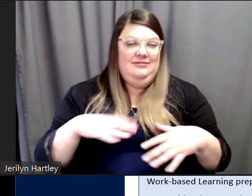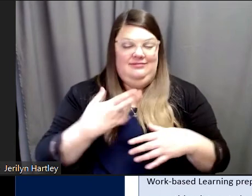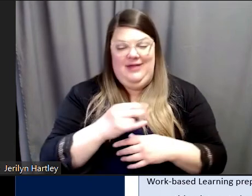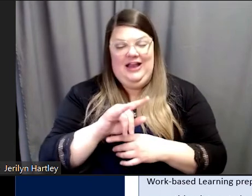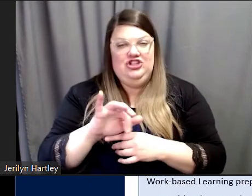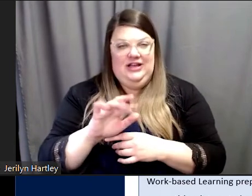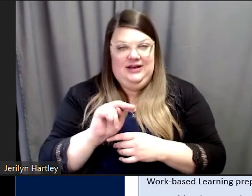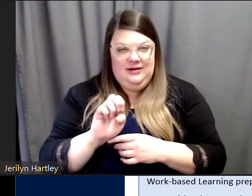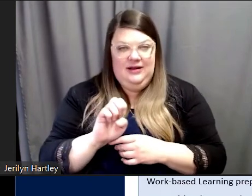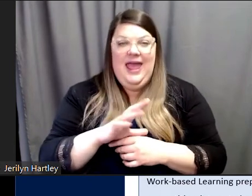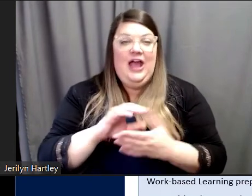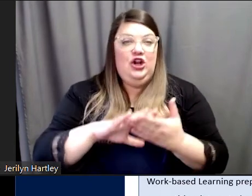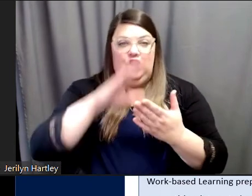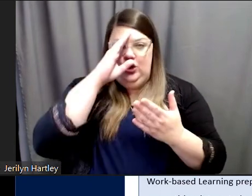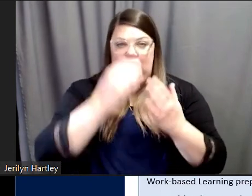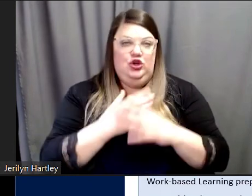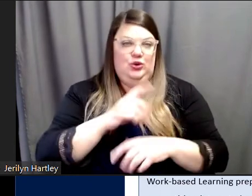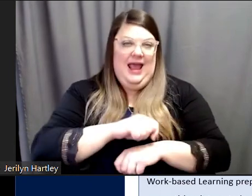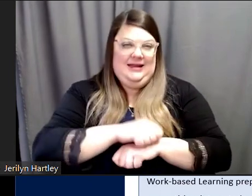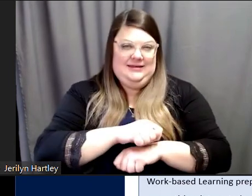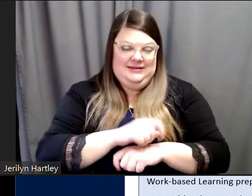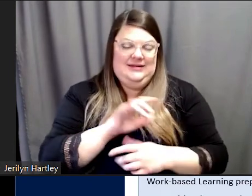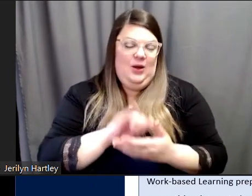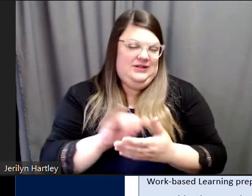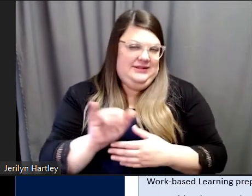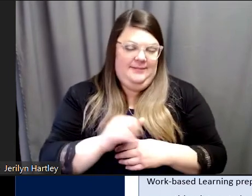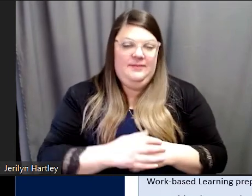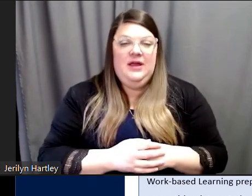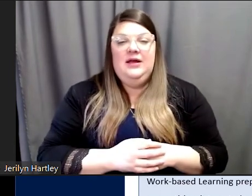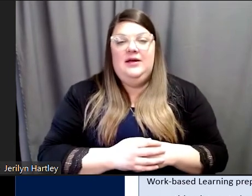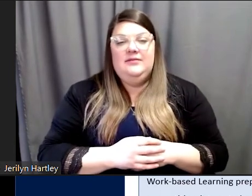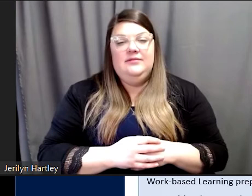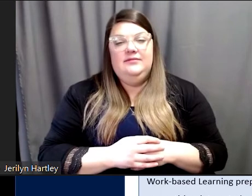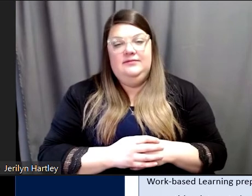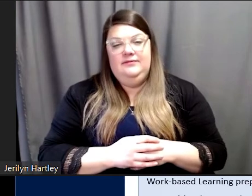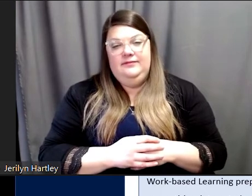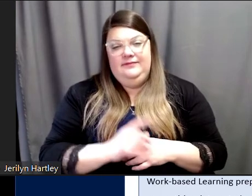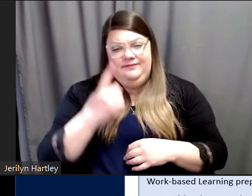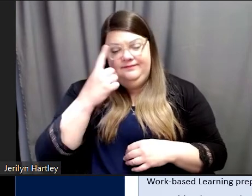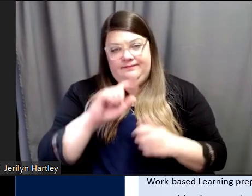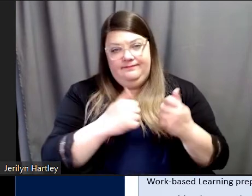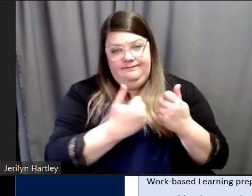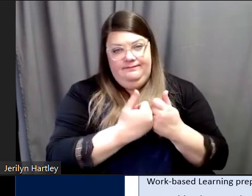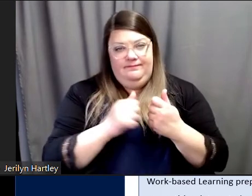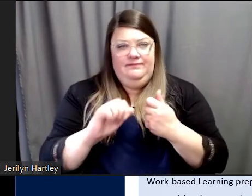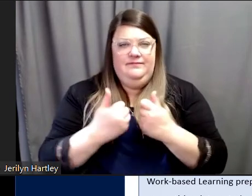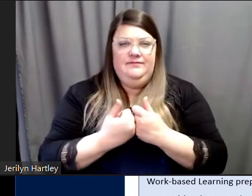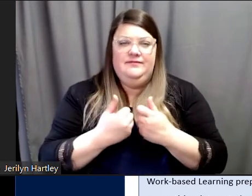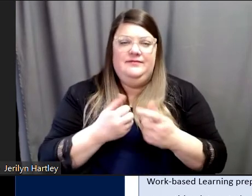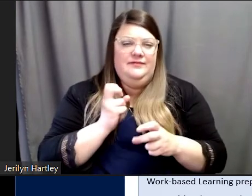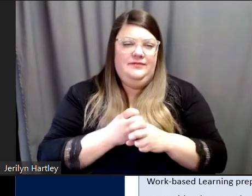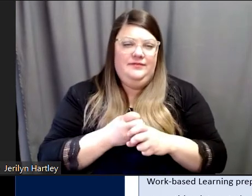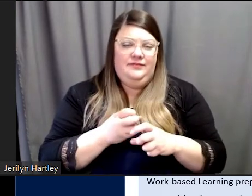new tasks. It was the same level. For challenges, it's hard to get school staff to